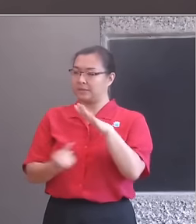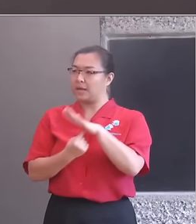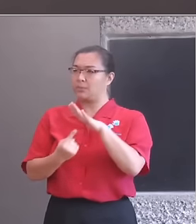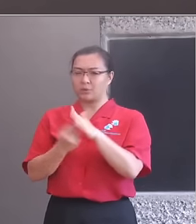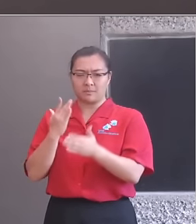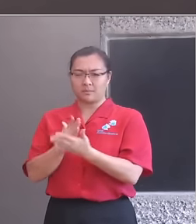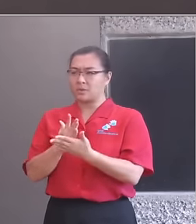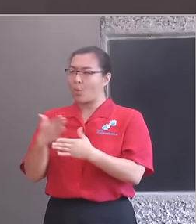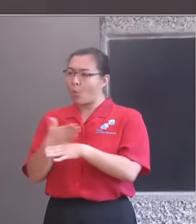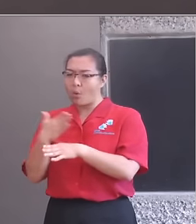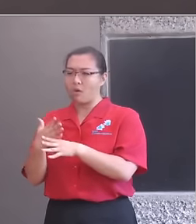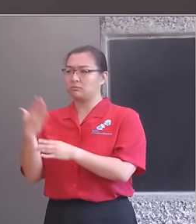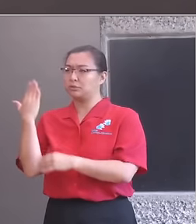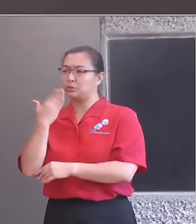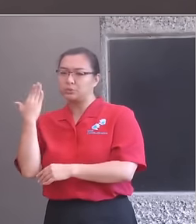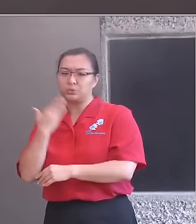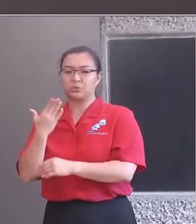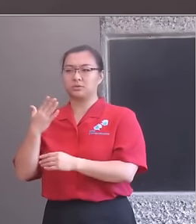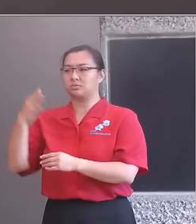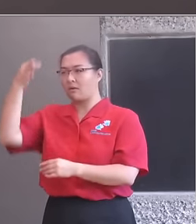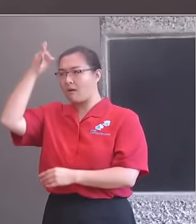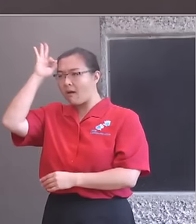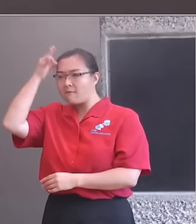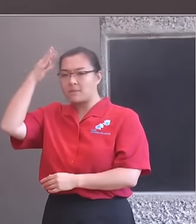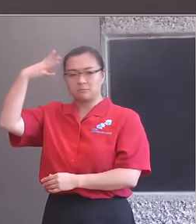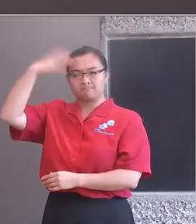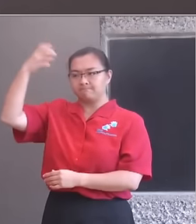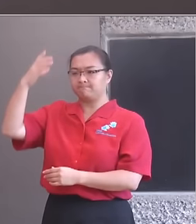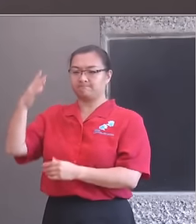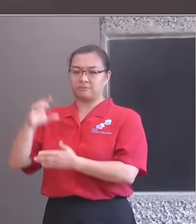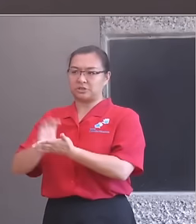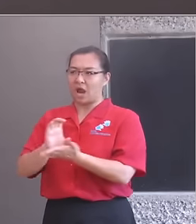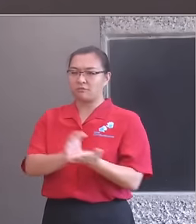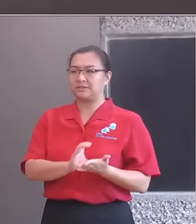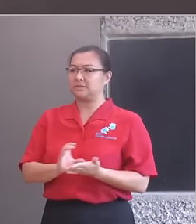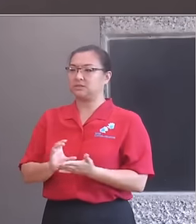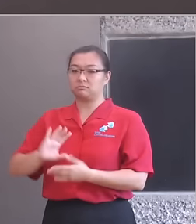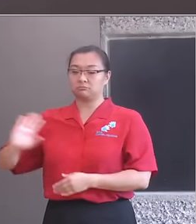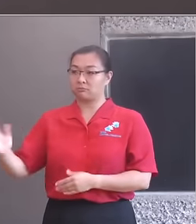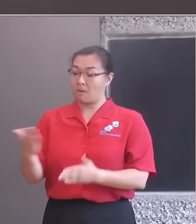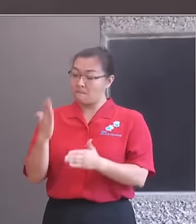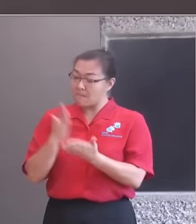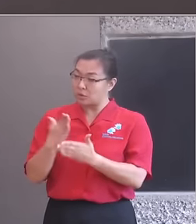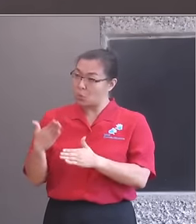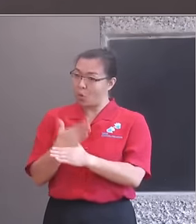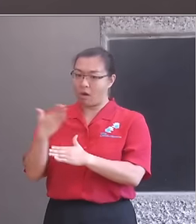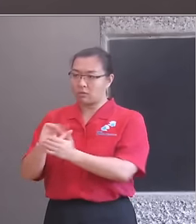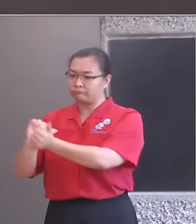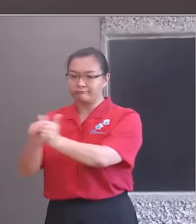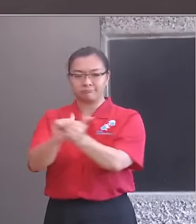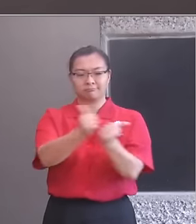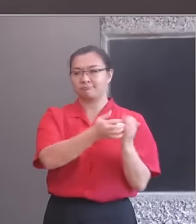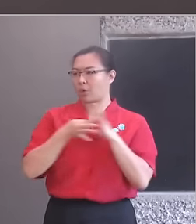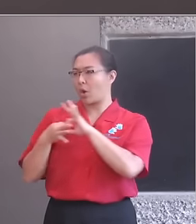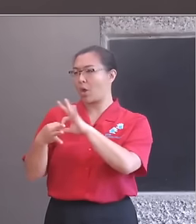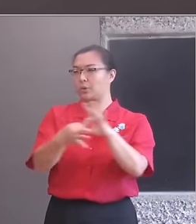enlightened local authority support, charities and the voluntary sector. In some places this is excellent, but in others